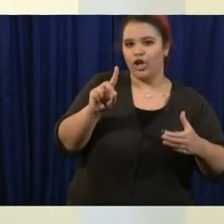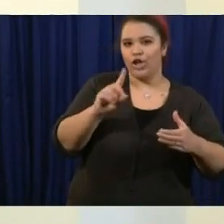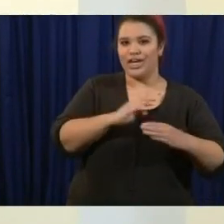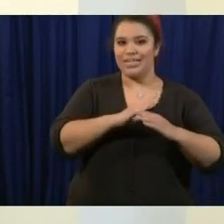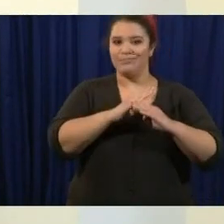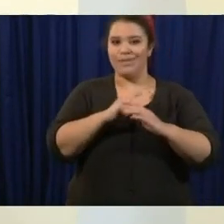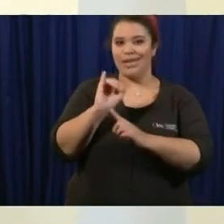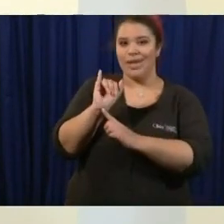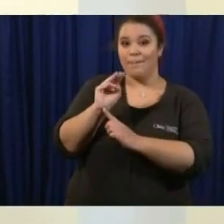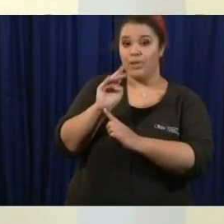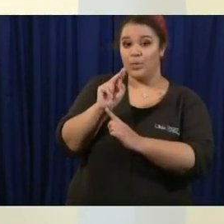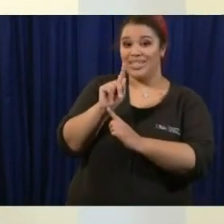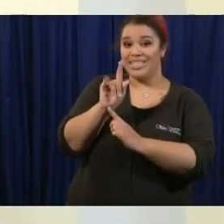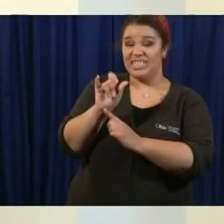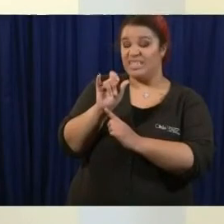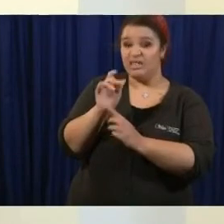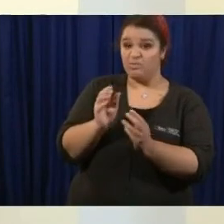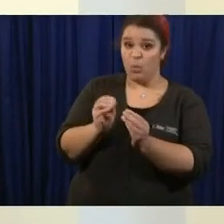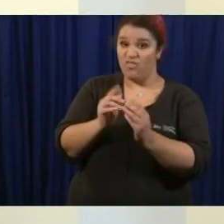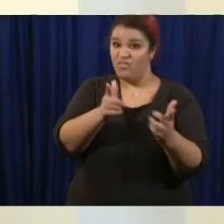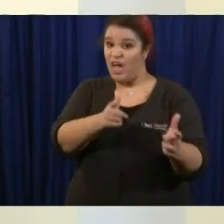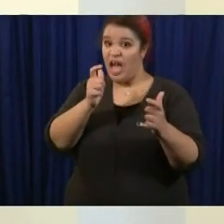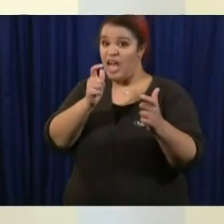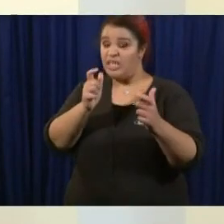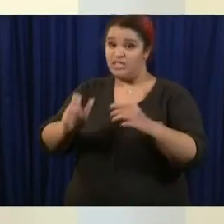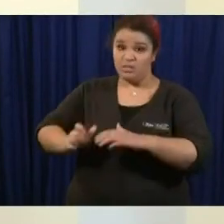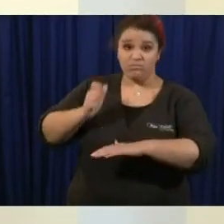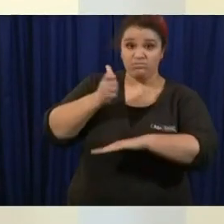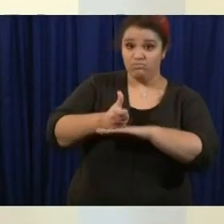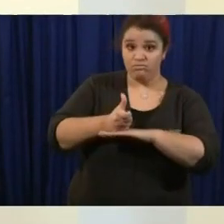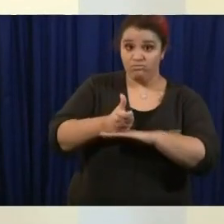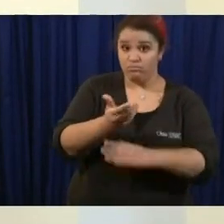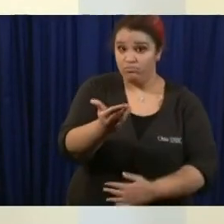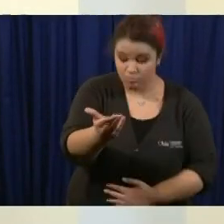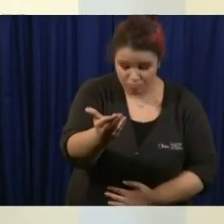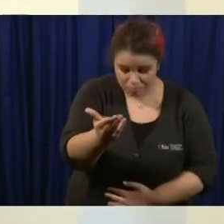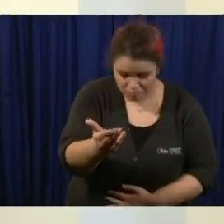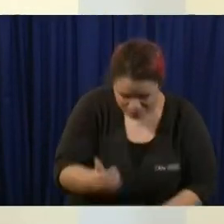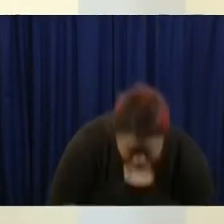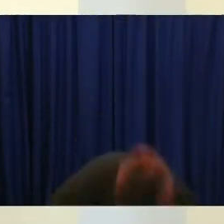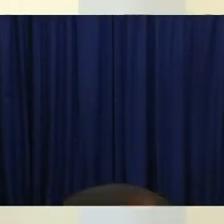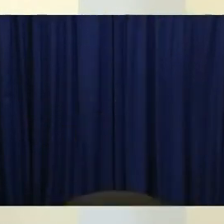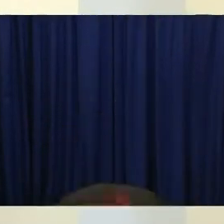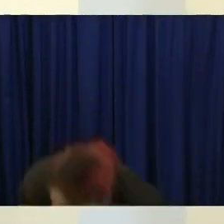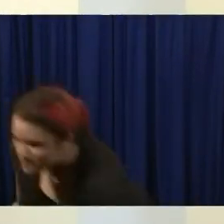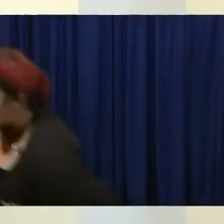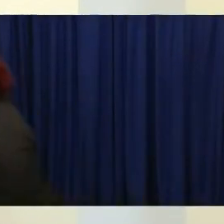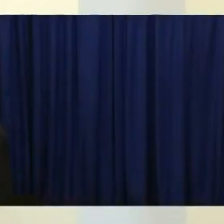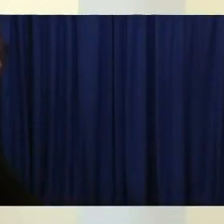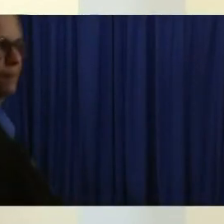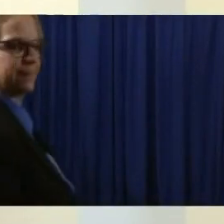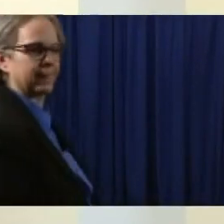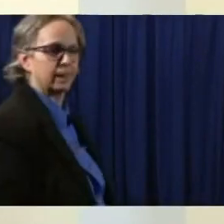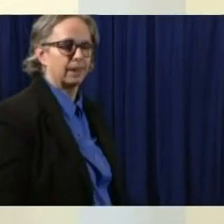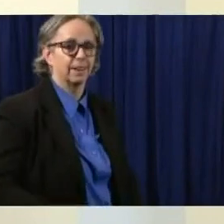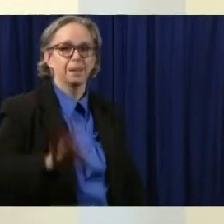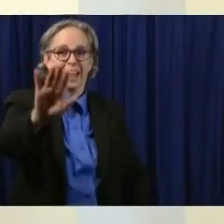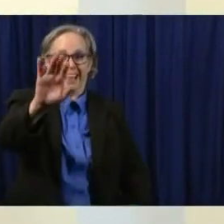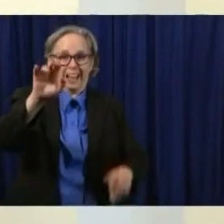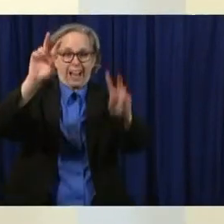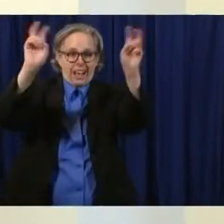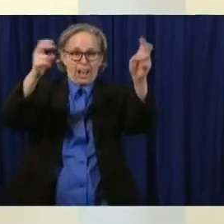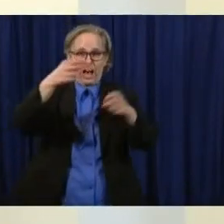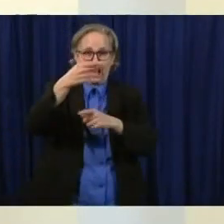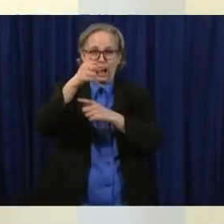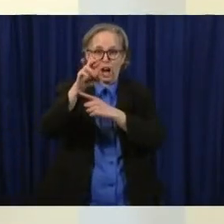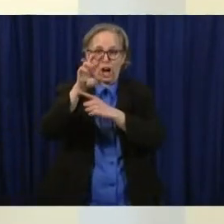right well herd immunity and for those of you who might not know that term um and we don't tend to think of ourselves as